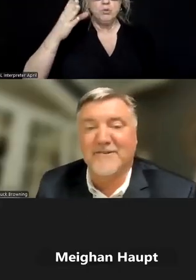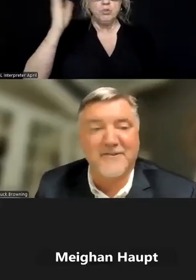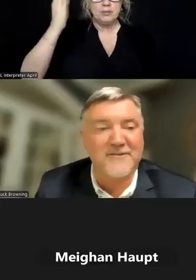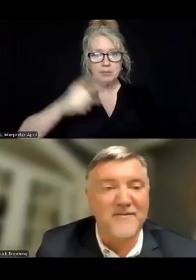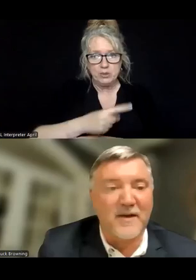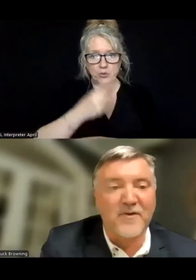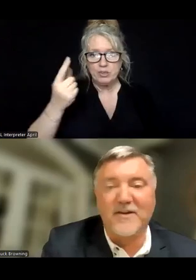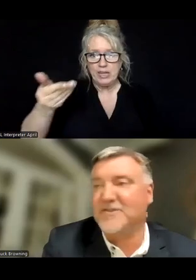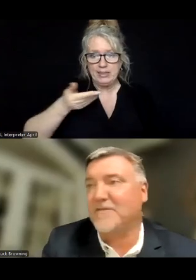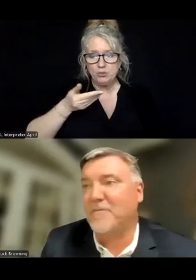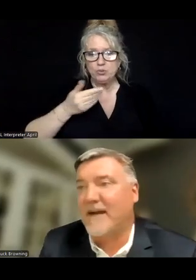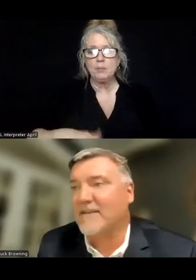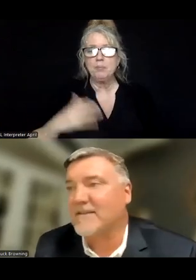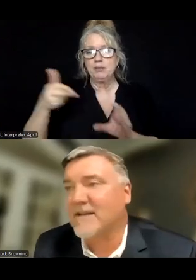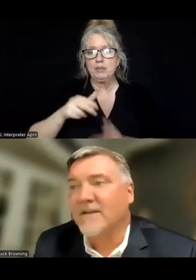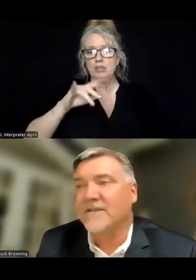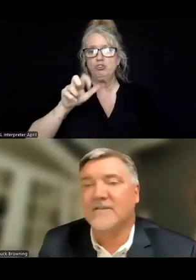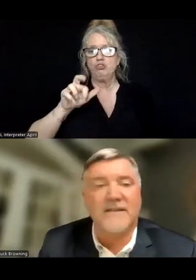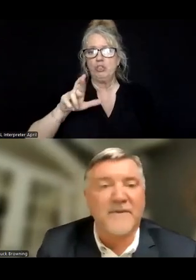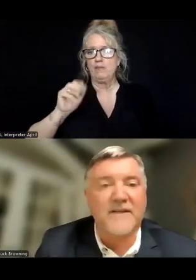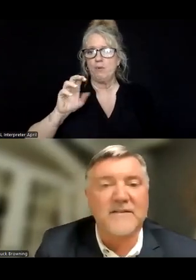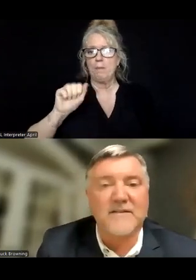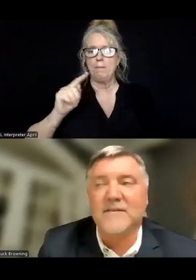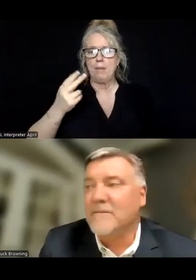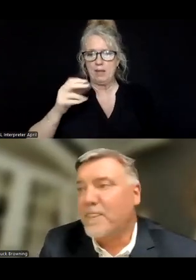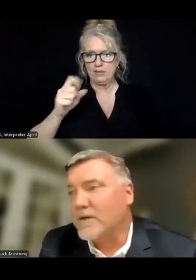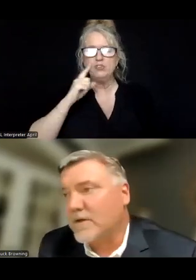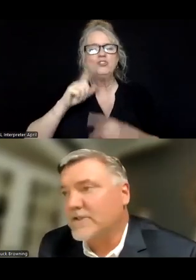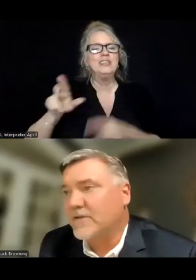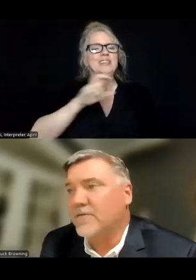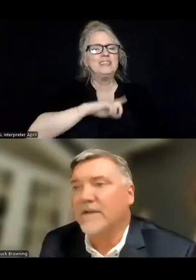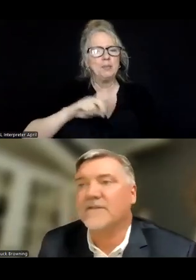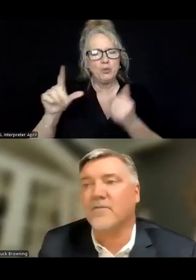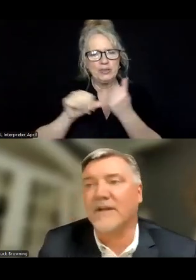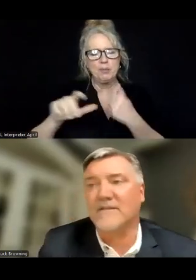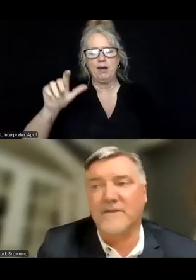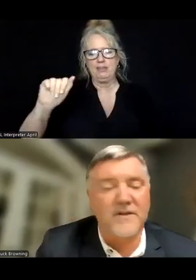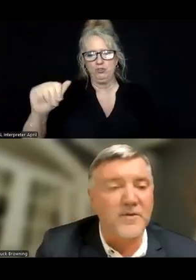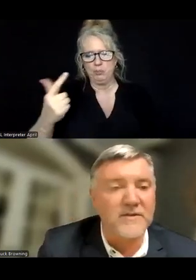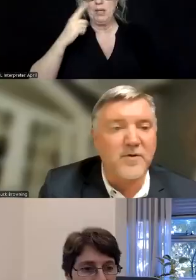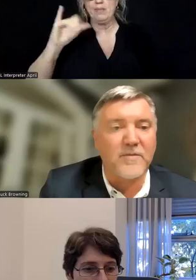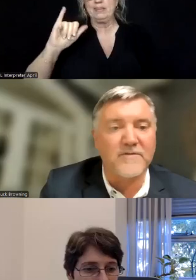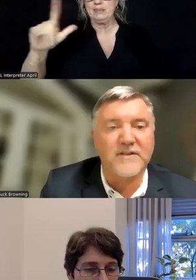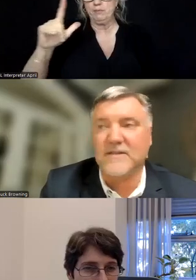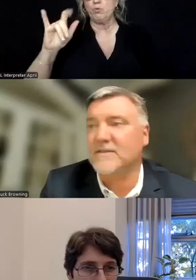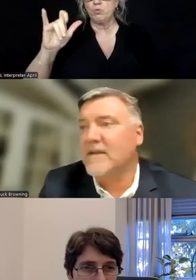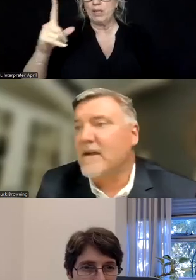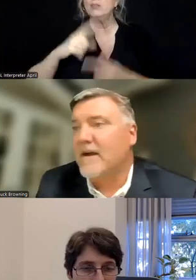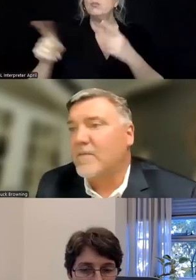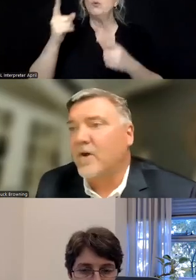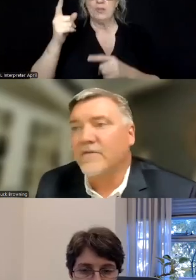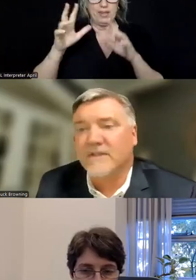I'd like to introduce and bring on Jennifer Mathis. She's a deputy assistant attorney general in the Civil Rights Division of the U.S. of